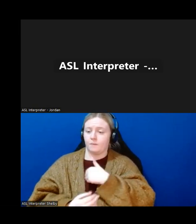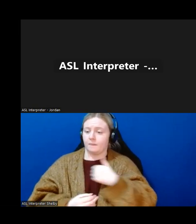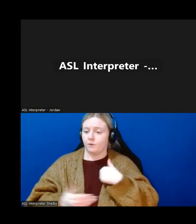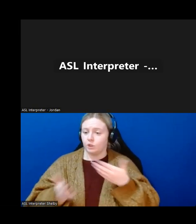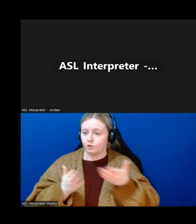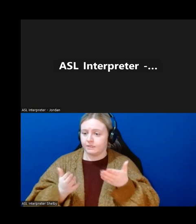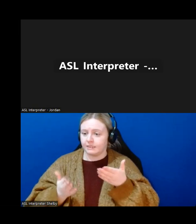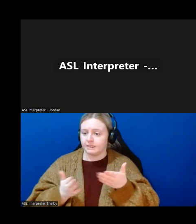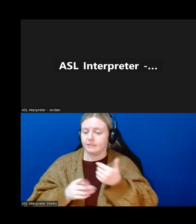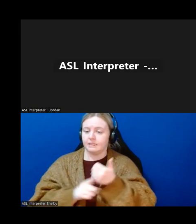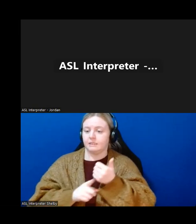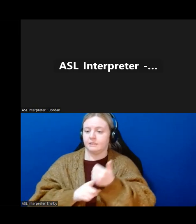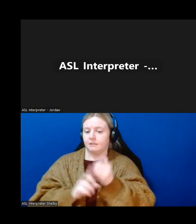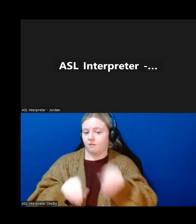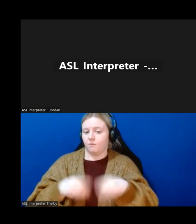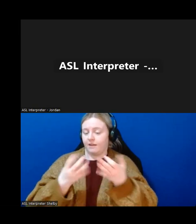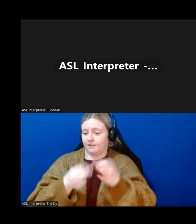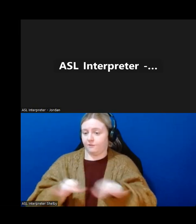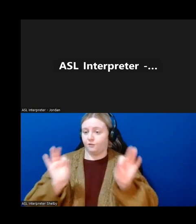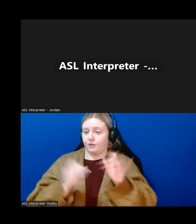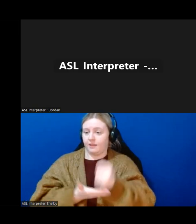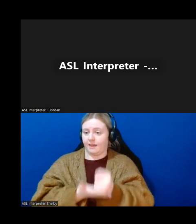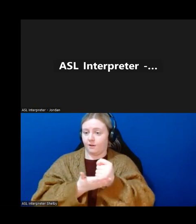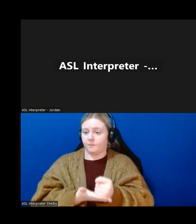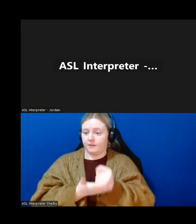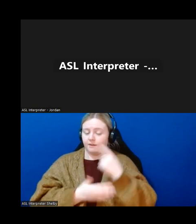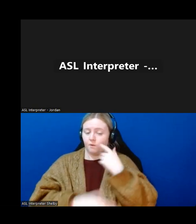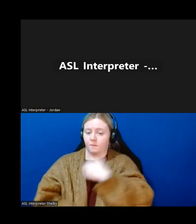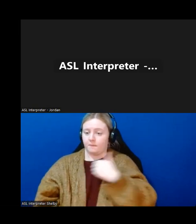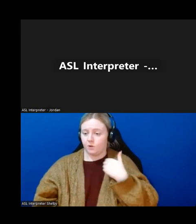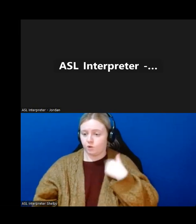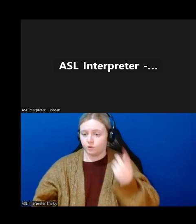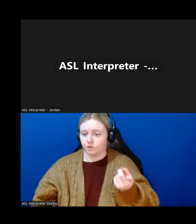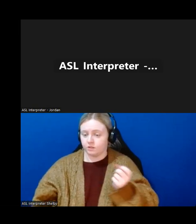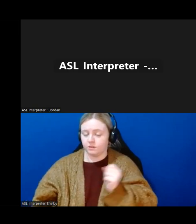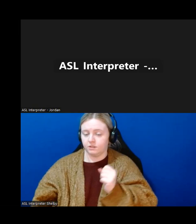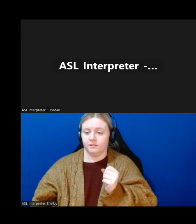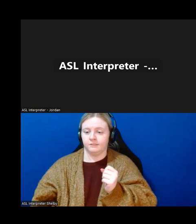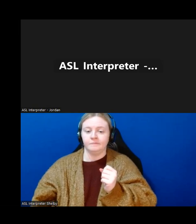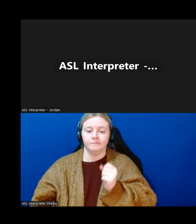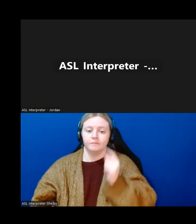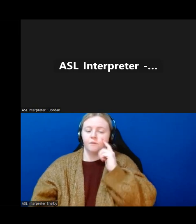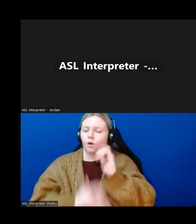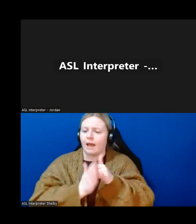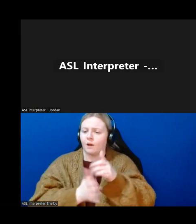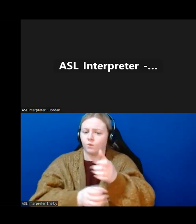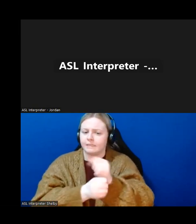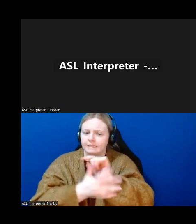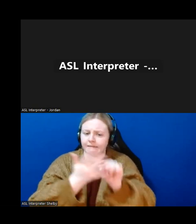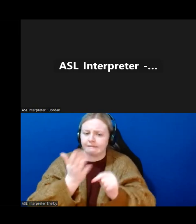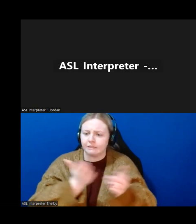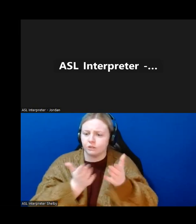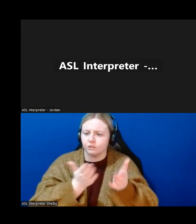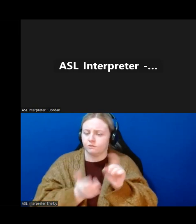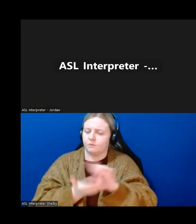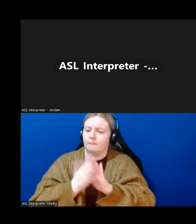free pro bono therapy to our members. And in order to receive any of these services, you just need to become